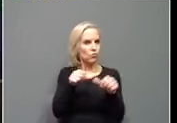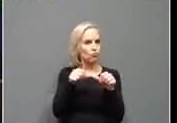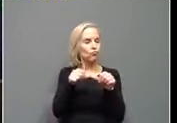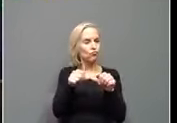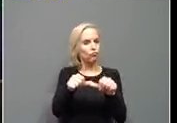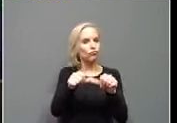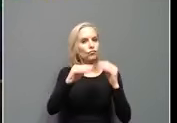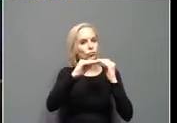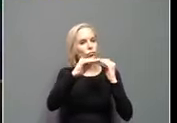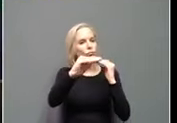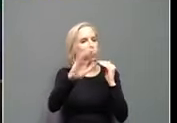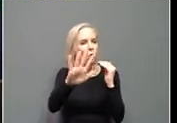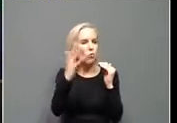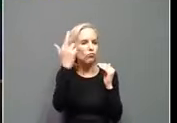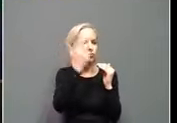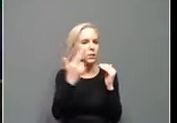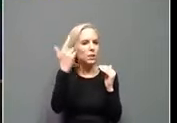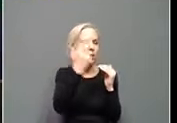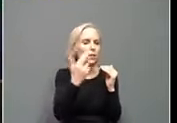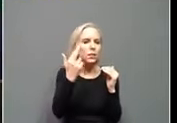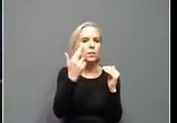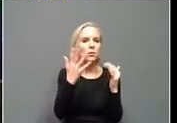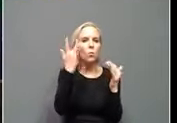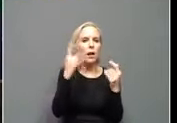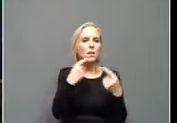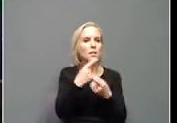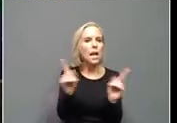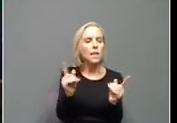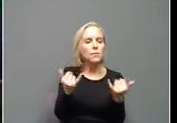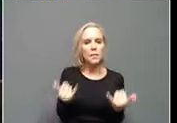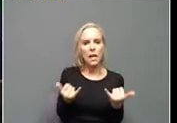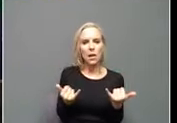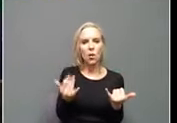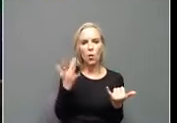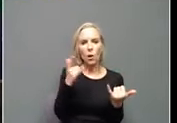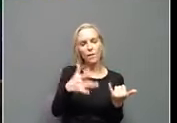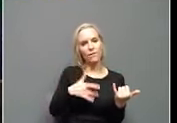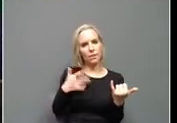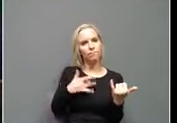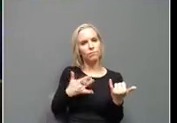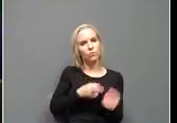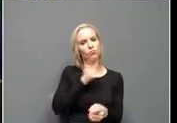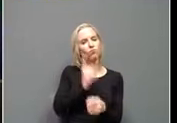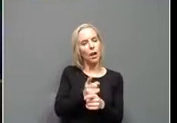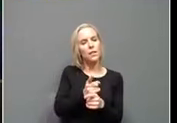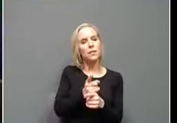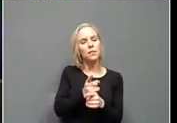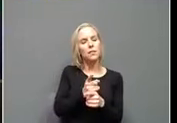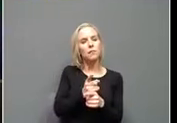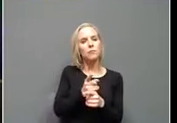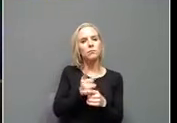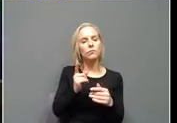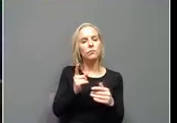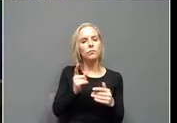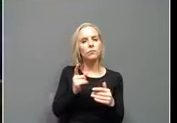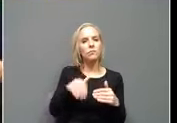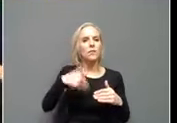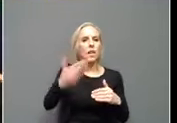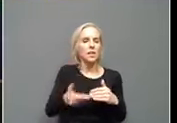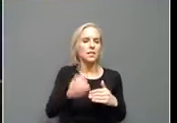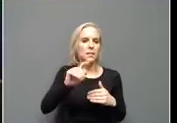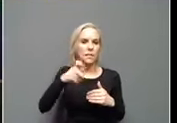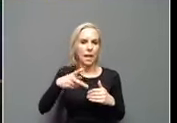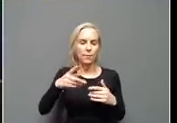Can you explain the reasoning behind making this announcement today and why you believe it's the right step? And also earlier this week, UK